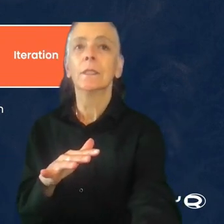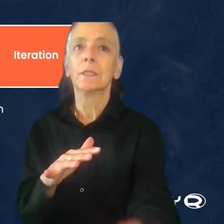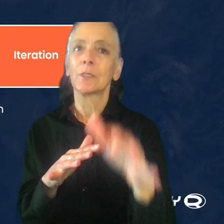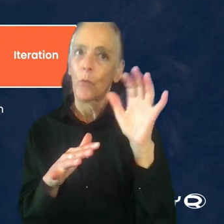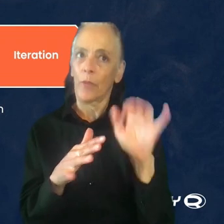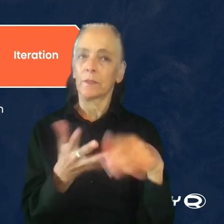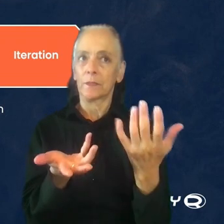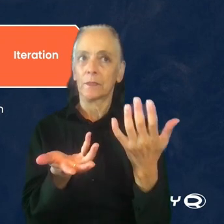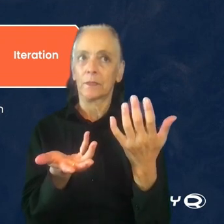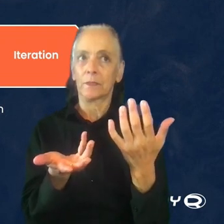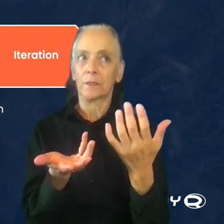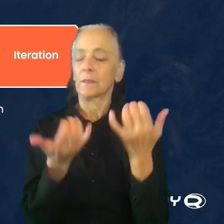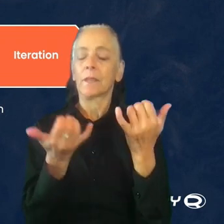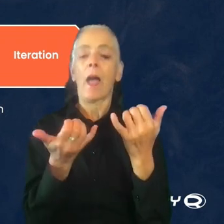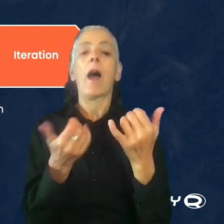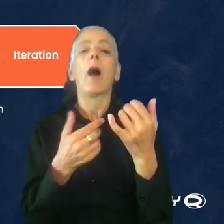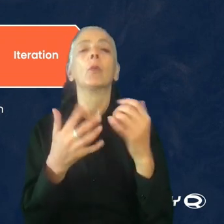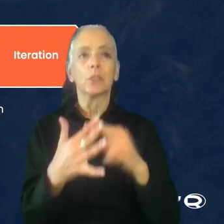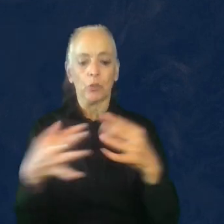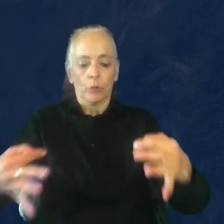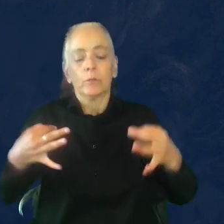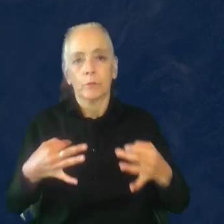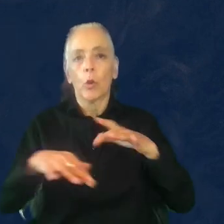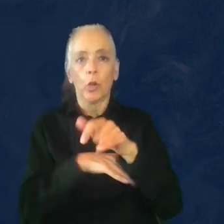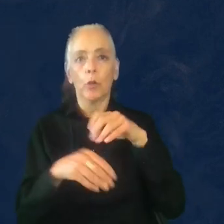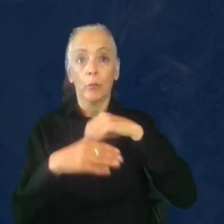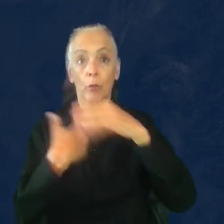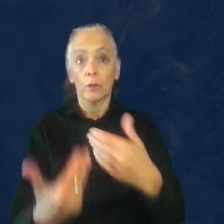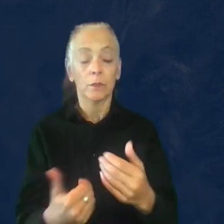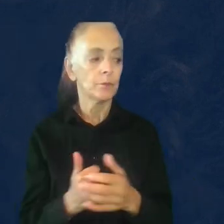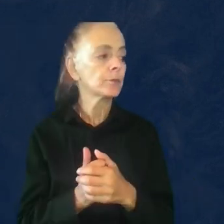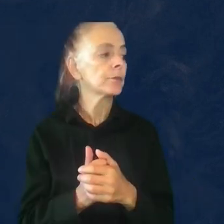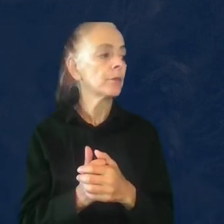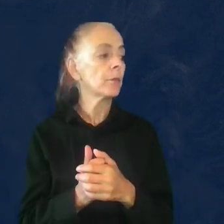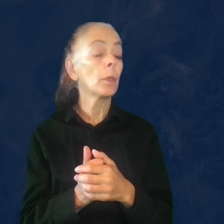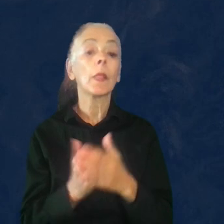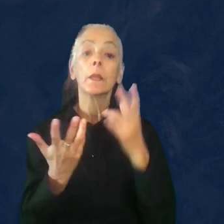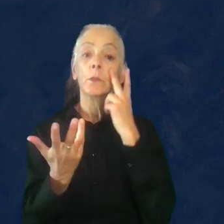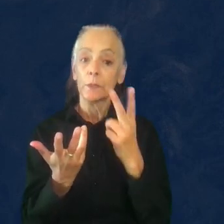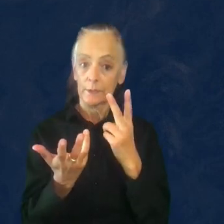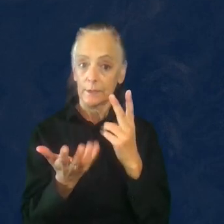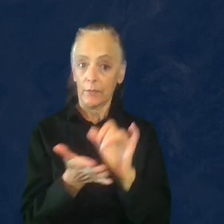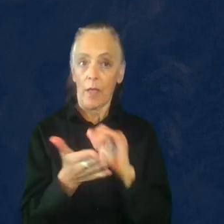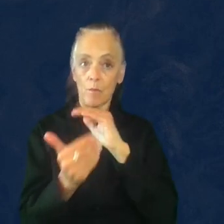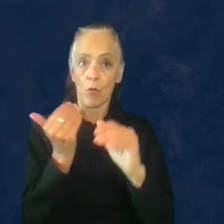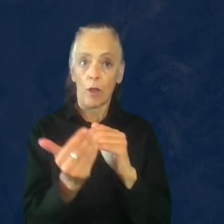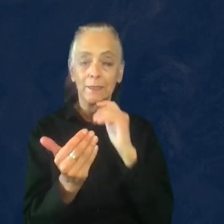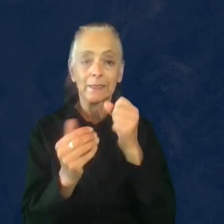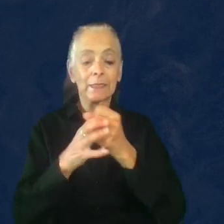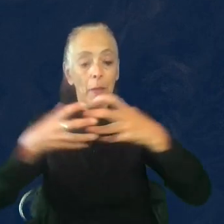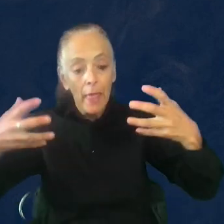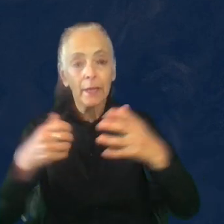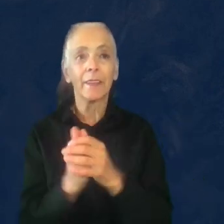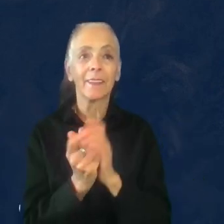that has been much more part of the process now. And as you see, this process is expanding, has